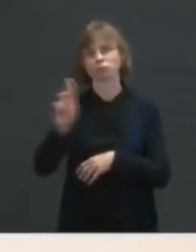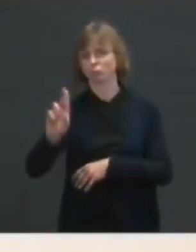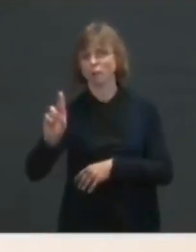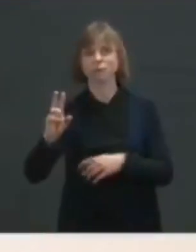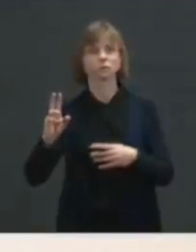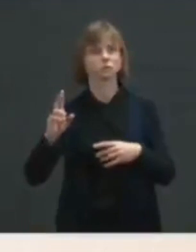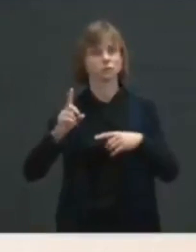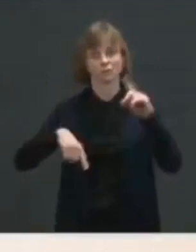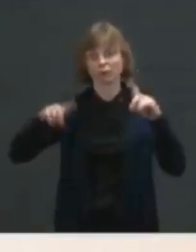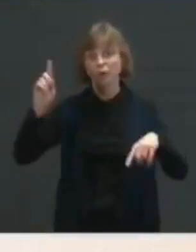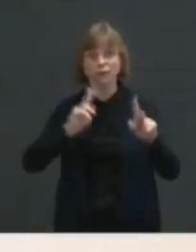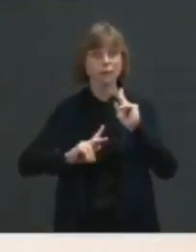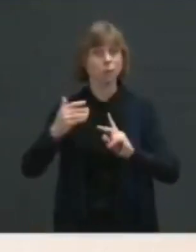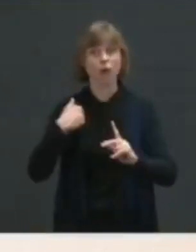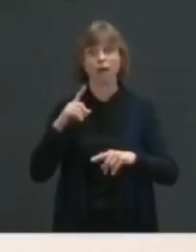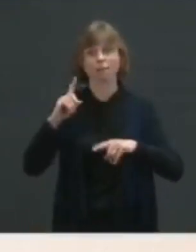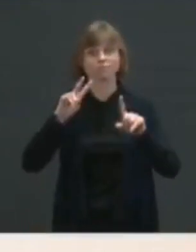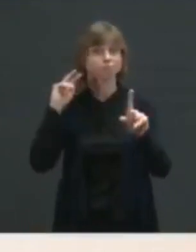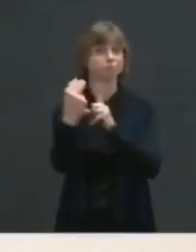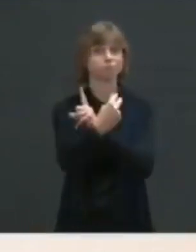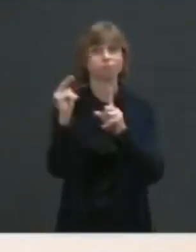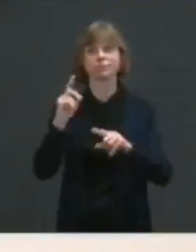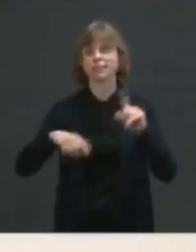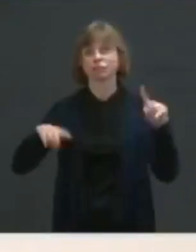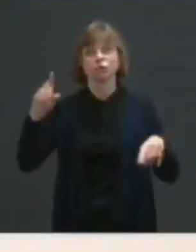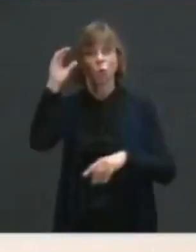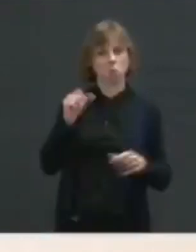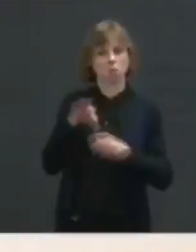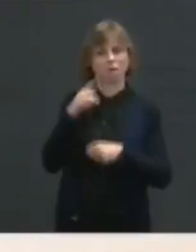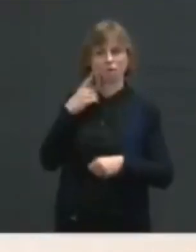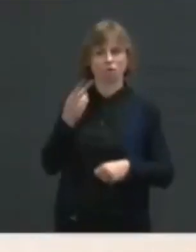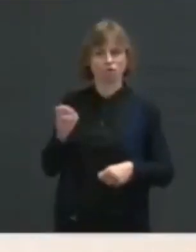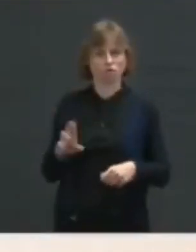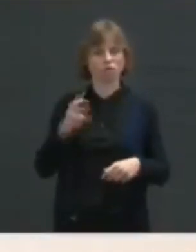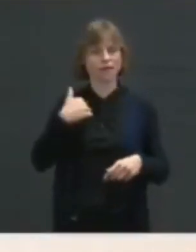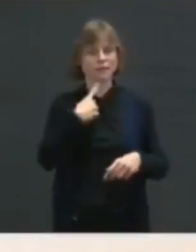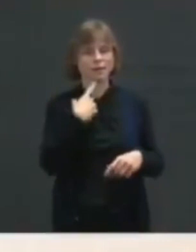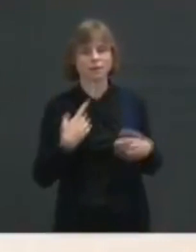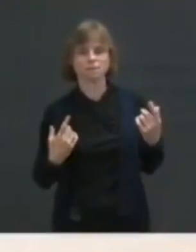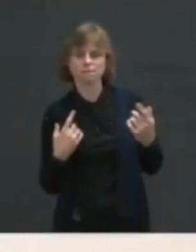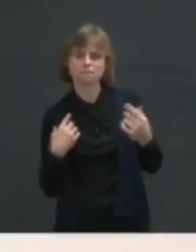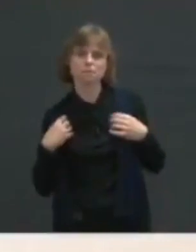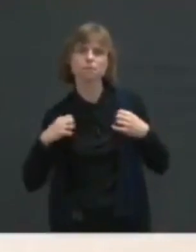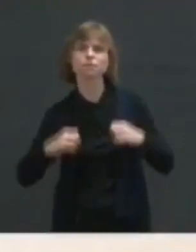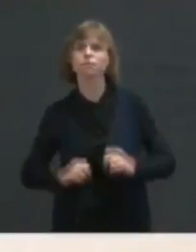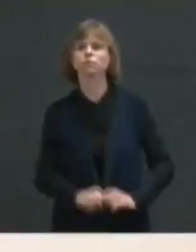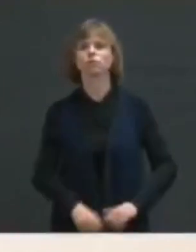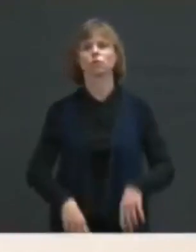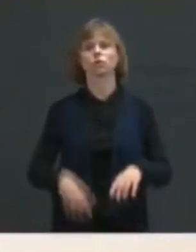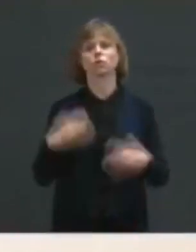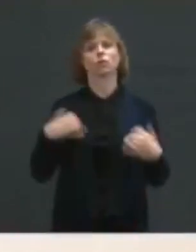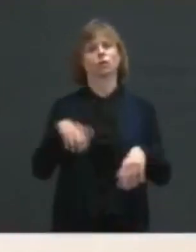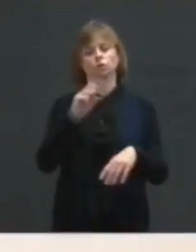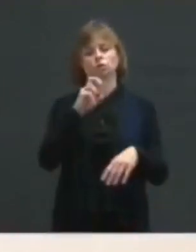who have different points of view is a reflection of how she would do that role. Mitt Romney said he is critical of extreme rhetoric. Susan Collins